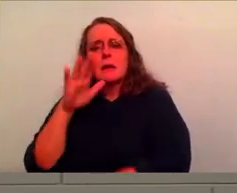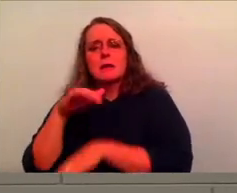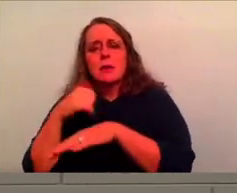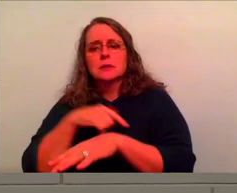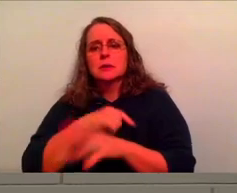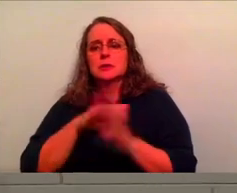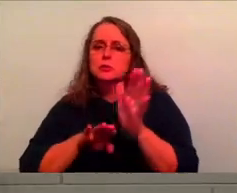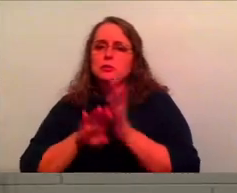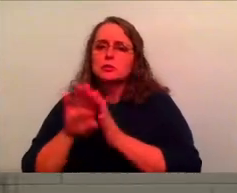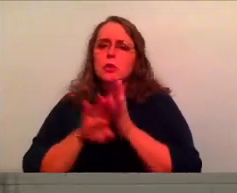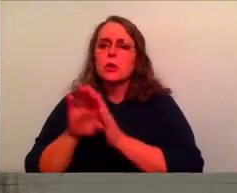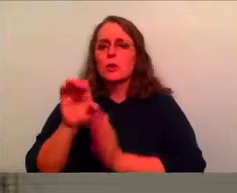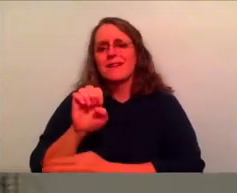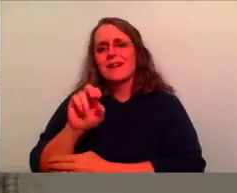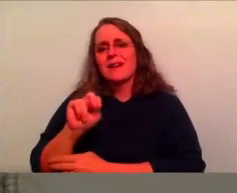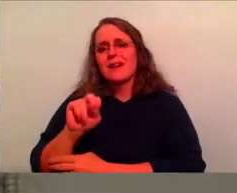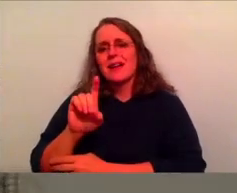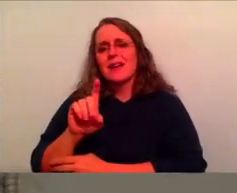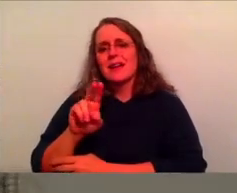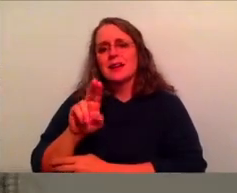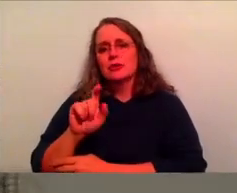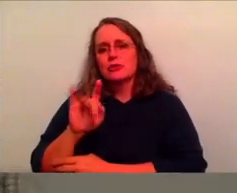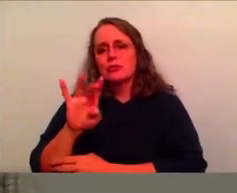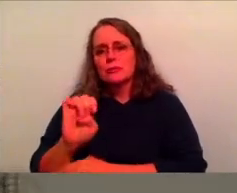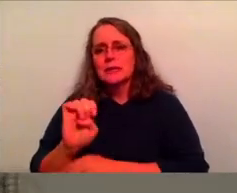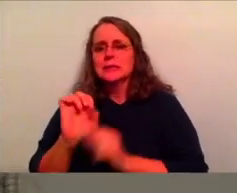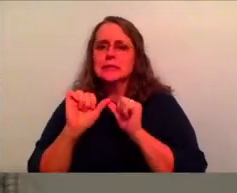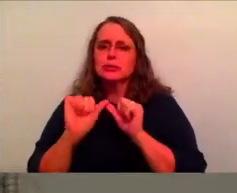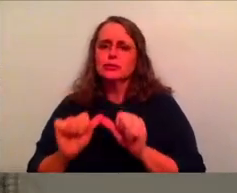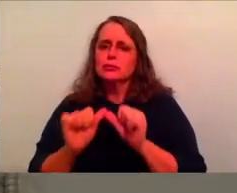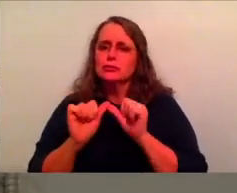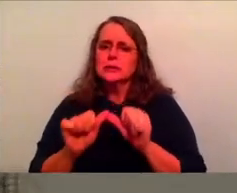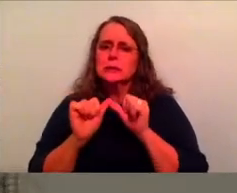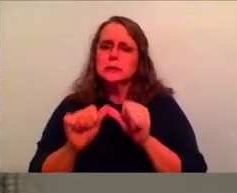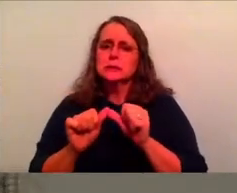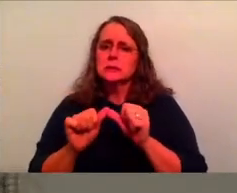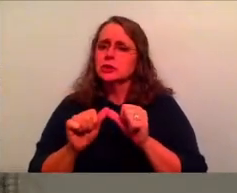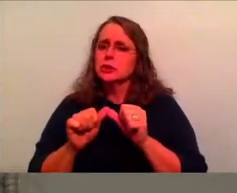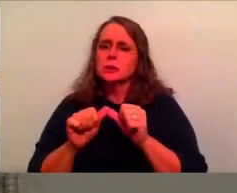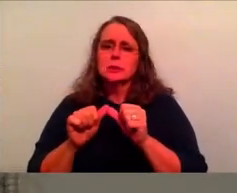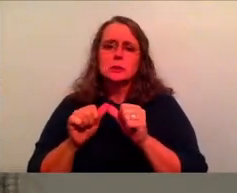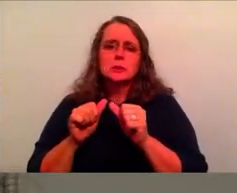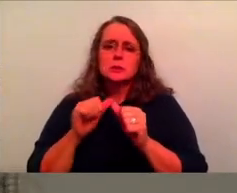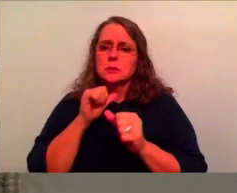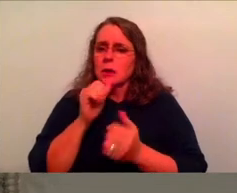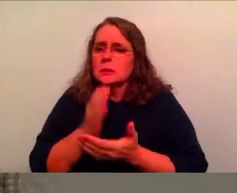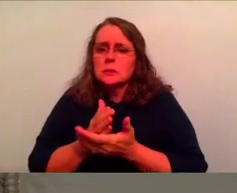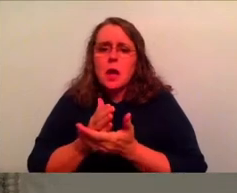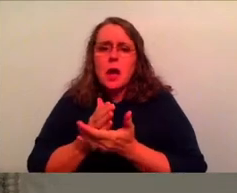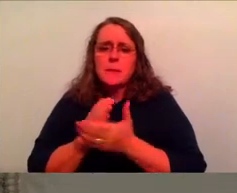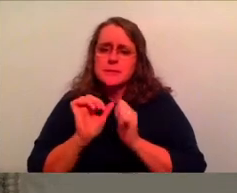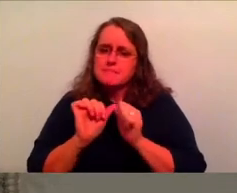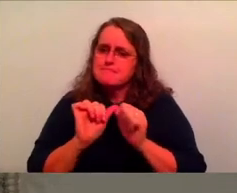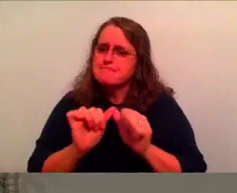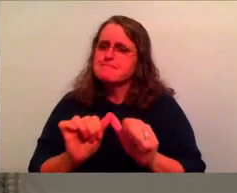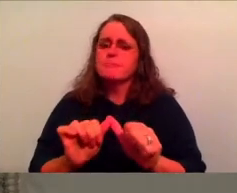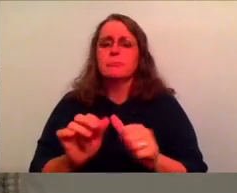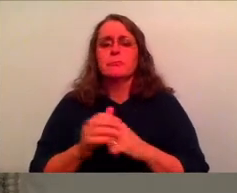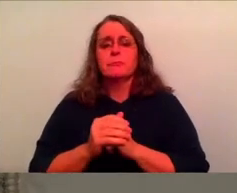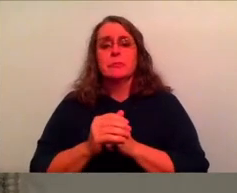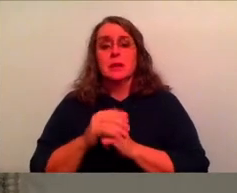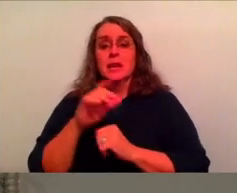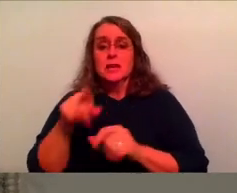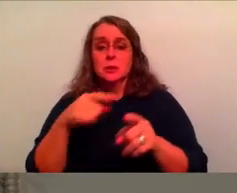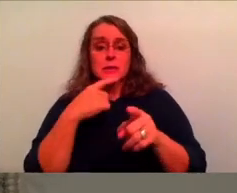grow in our endurance and our ability to keep pressing on, to keep moving forward. James, uh, one is a great example in verses two to four. says, dear brothers and